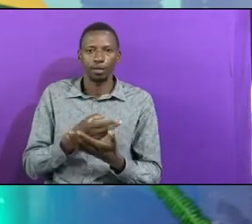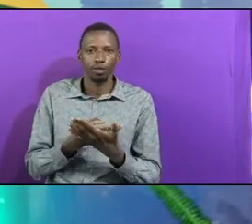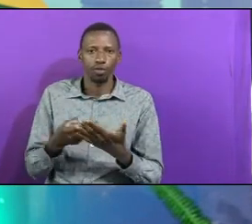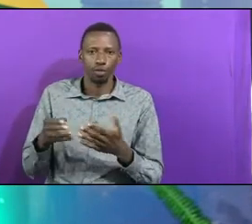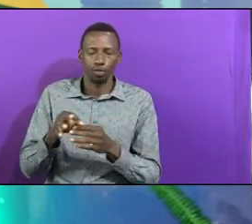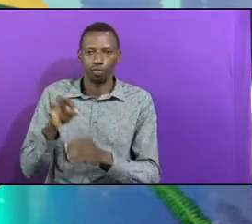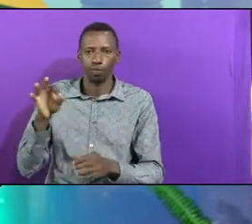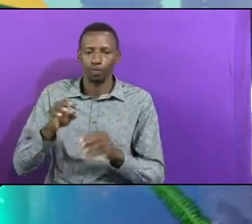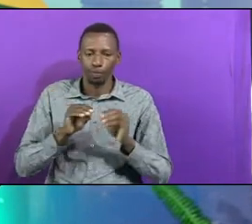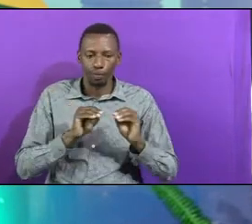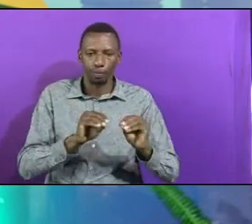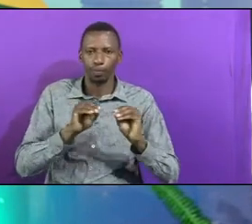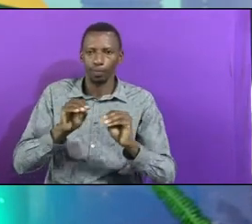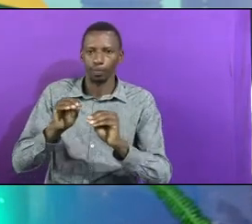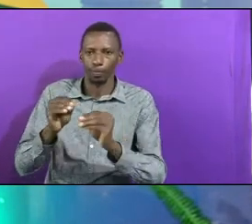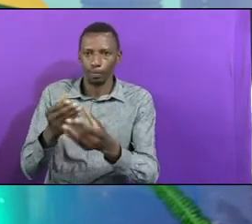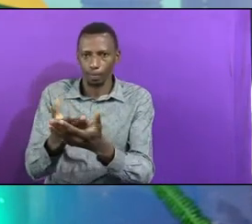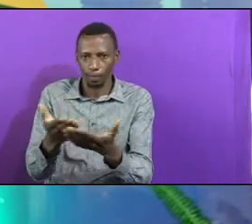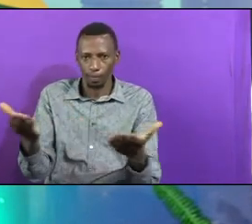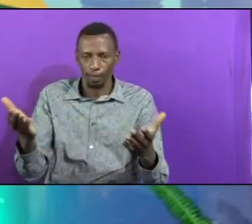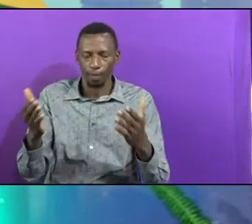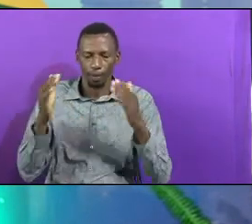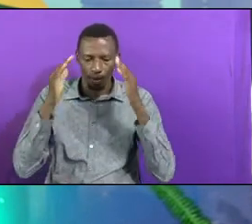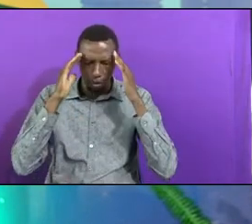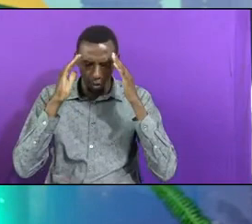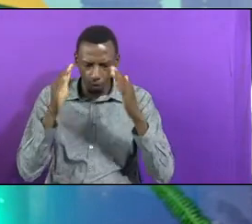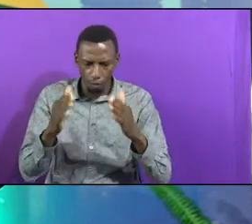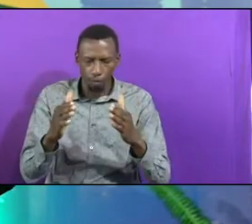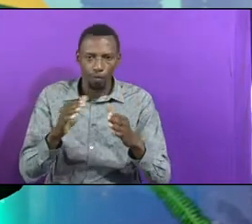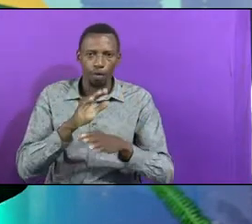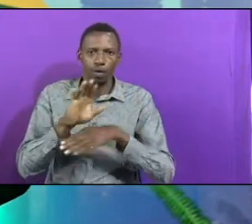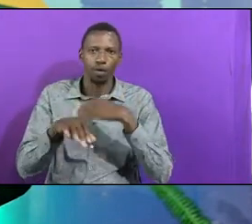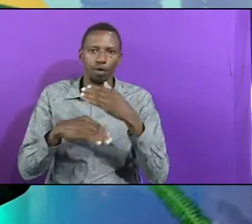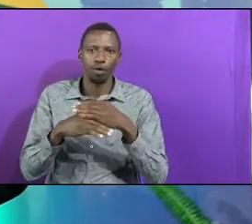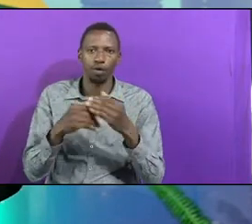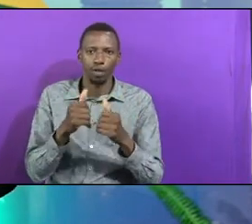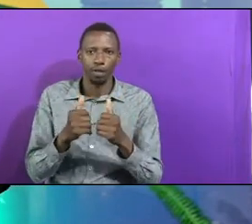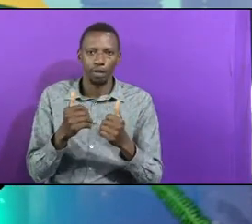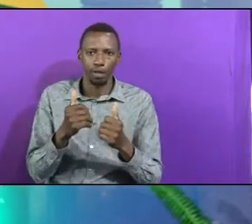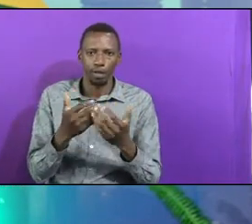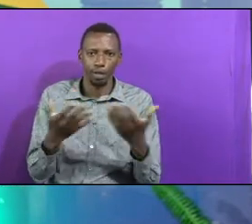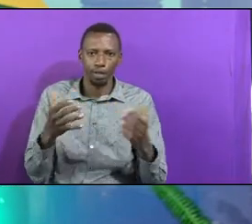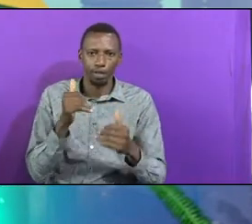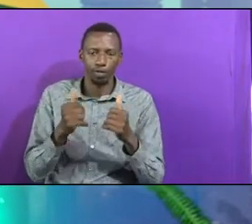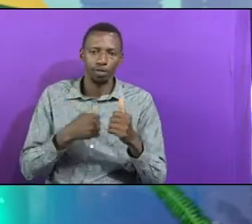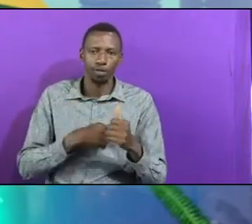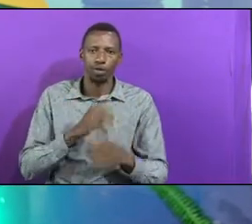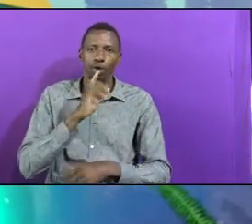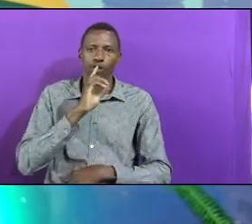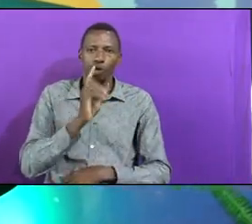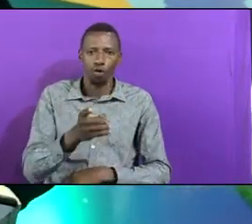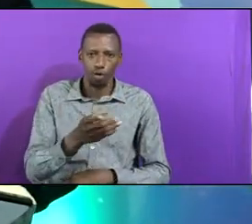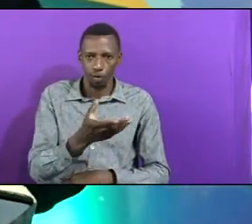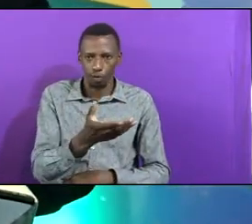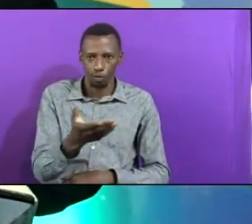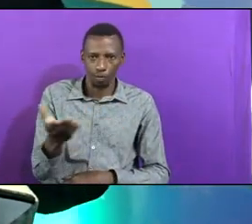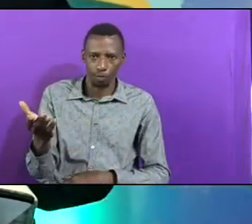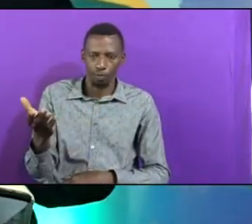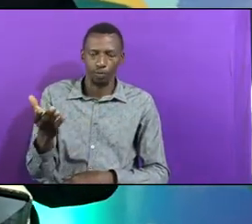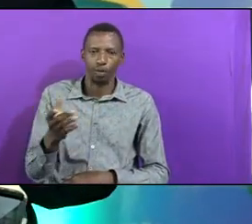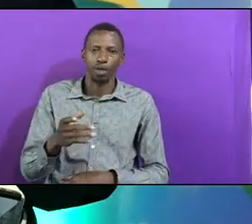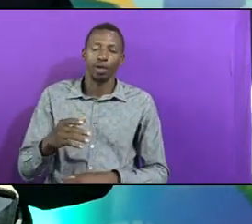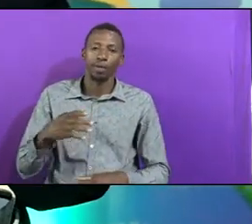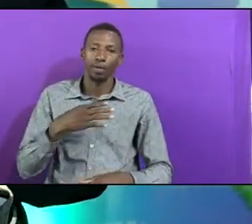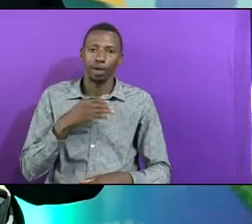Teaching them to observe all things that I have commanded you And lo, I am with you always